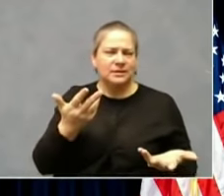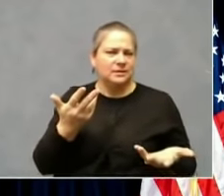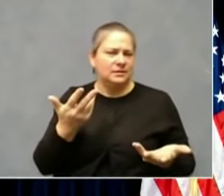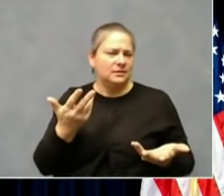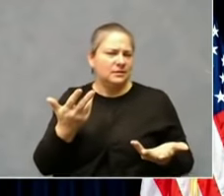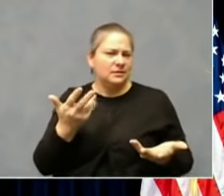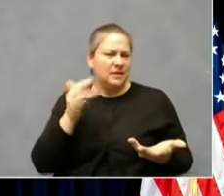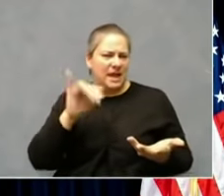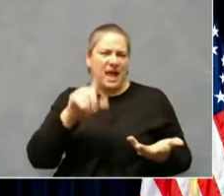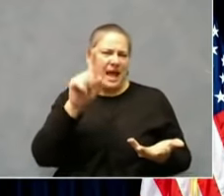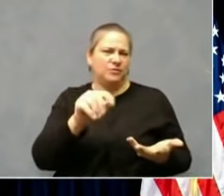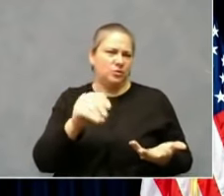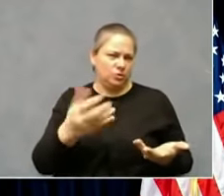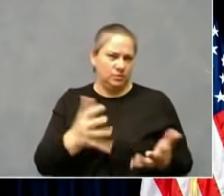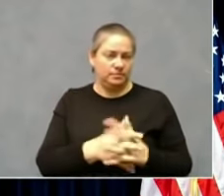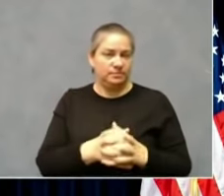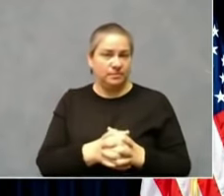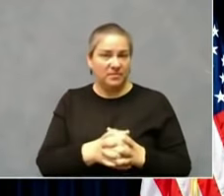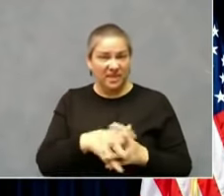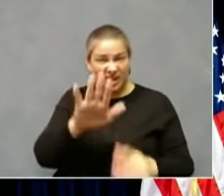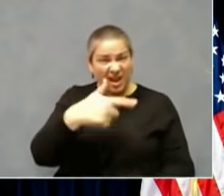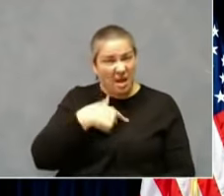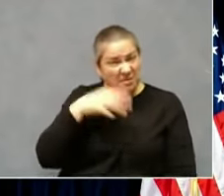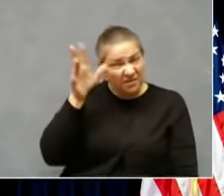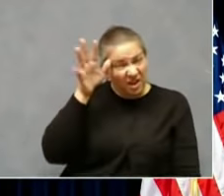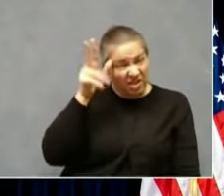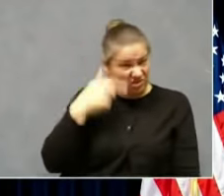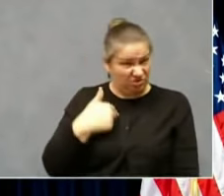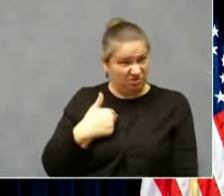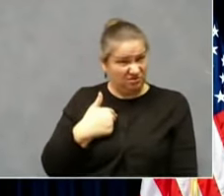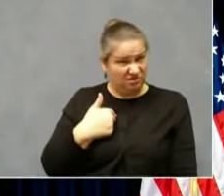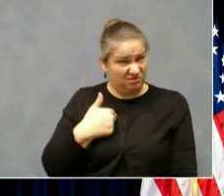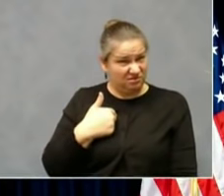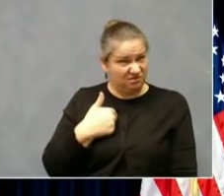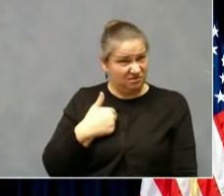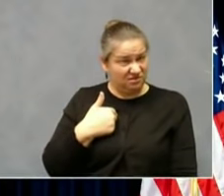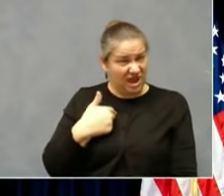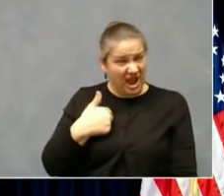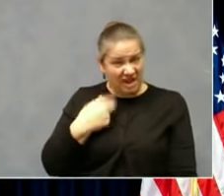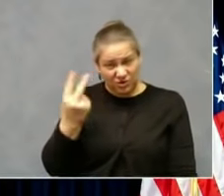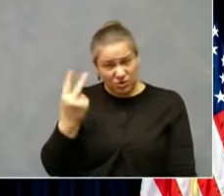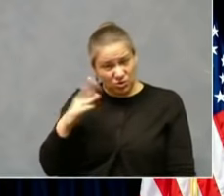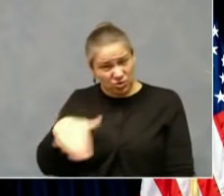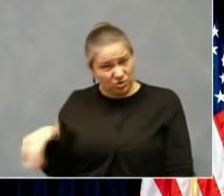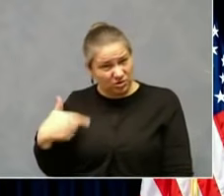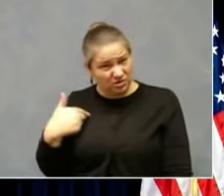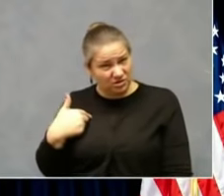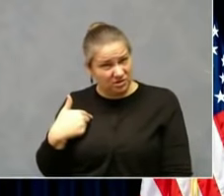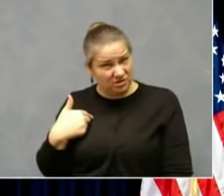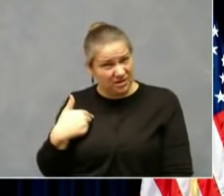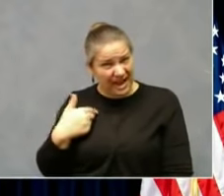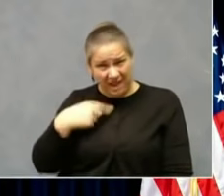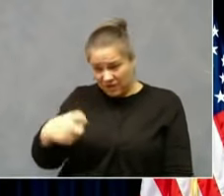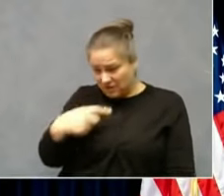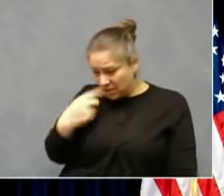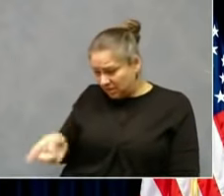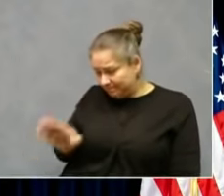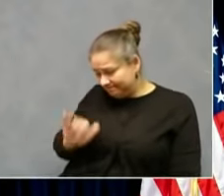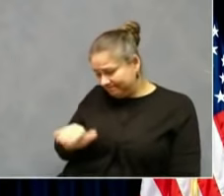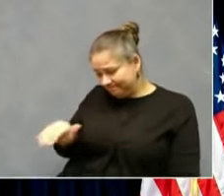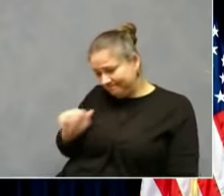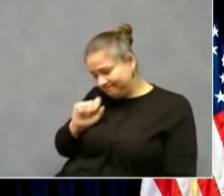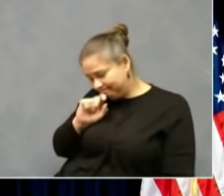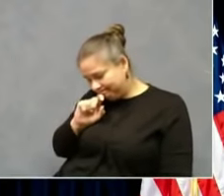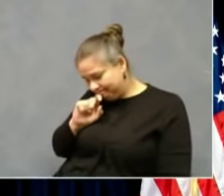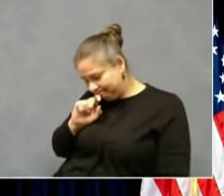And I'm a dad. I had to tell two kids the same thing. I know